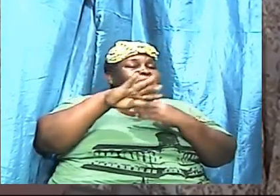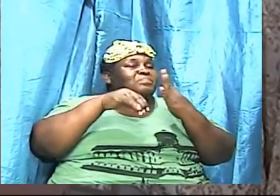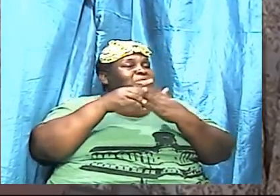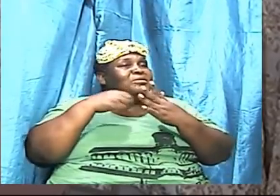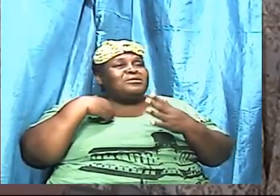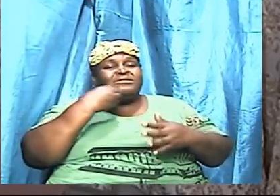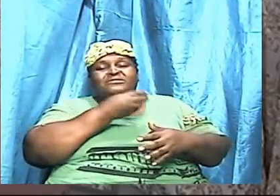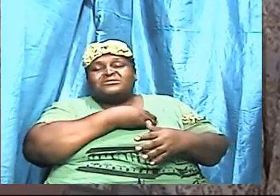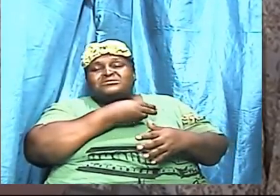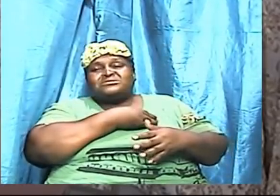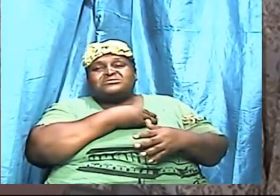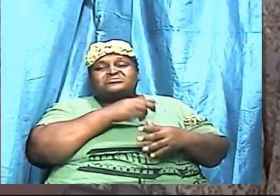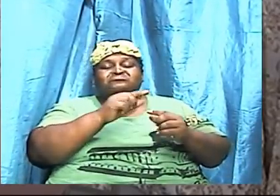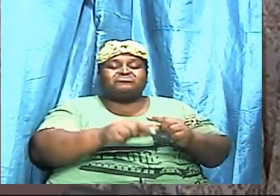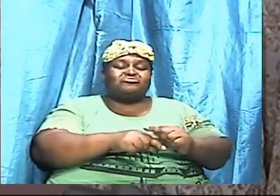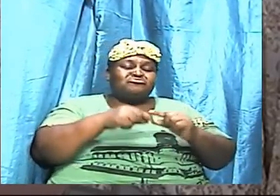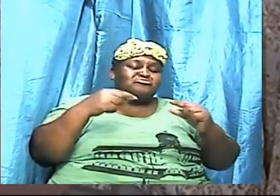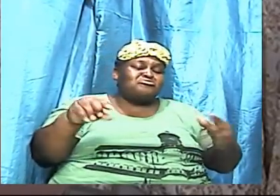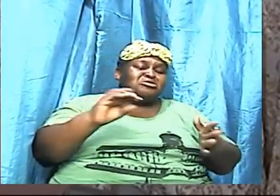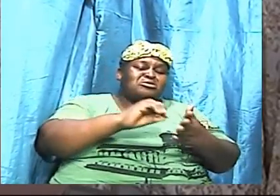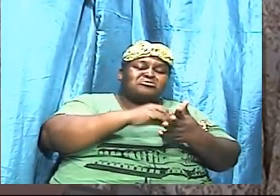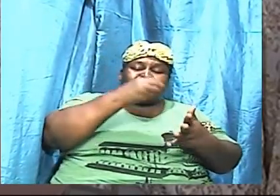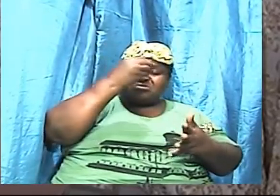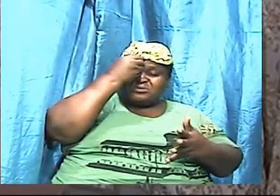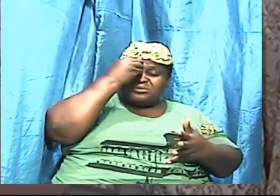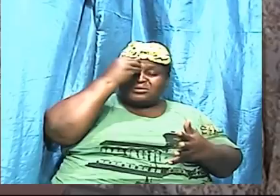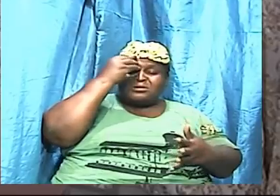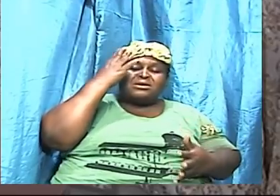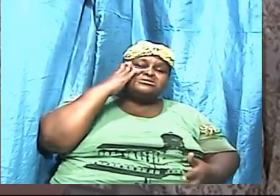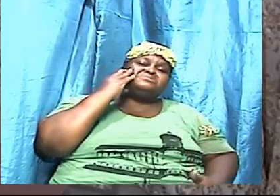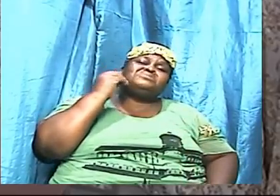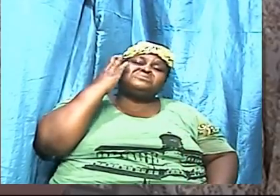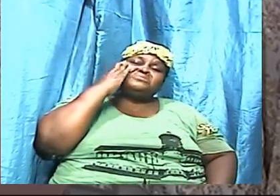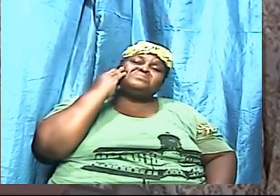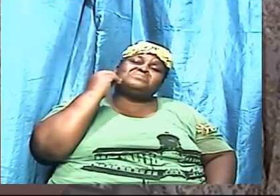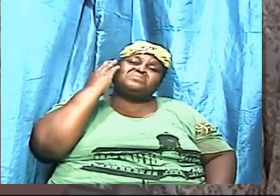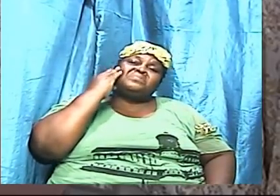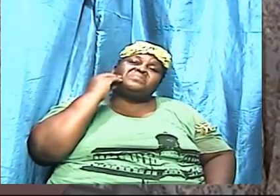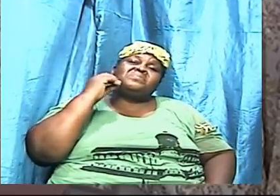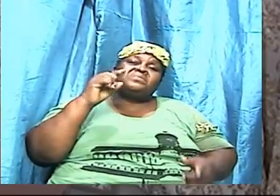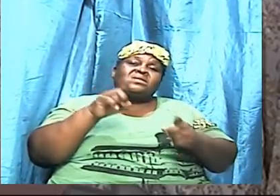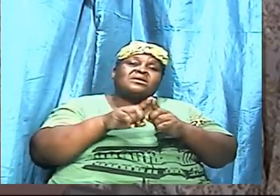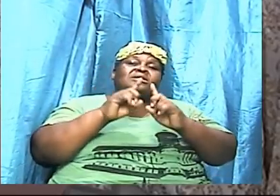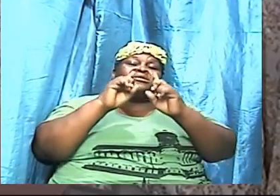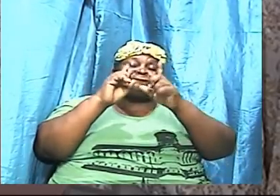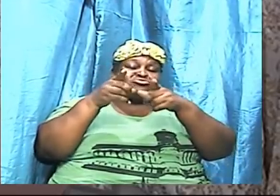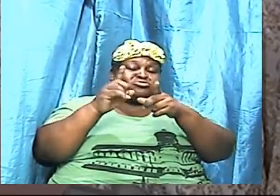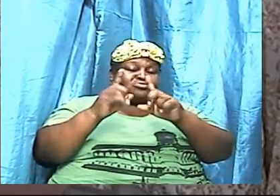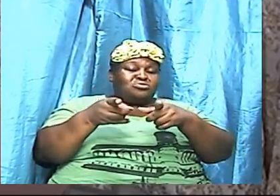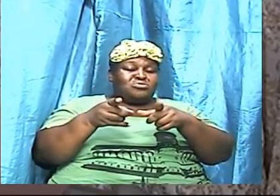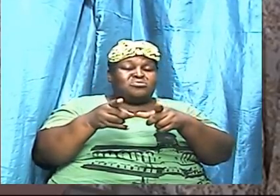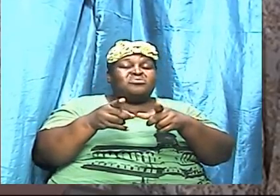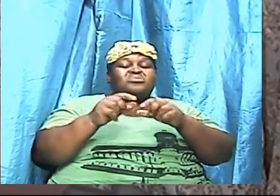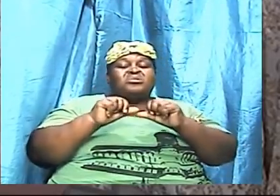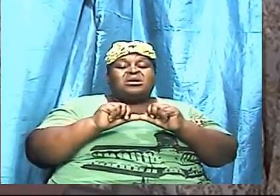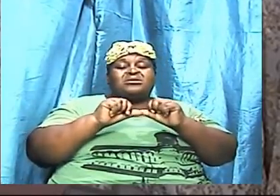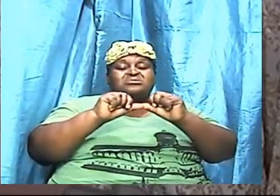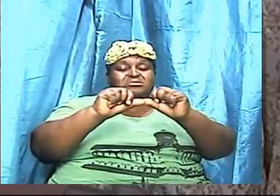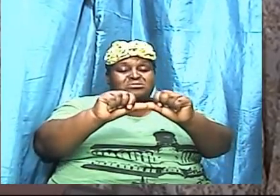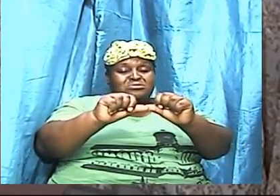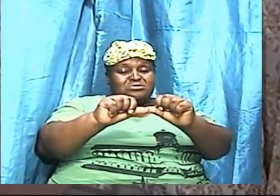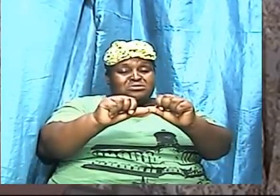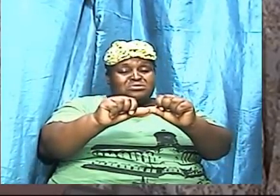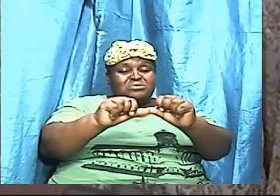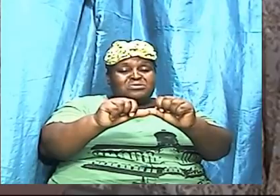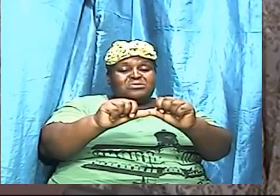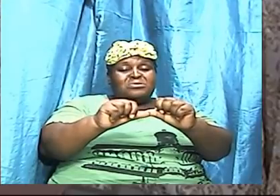great learning experience as we go through and as we dissect